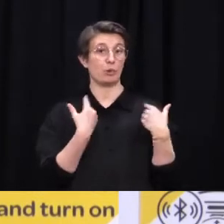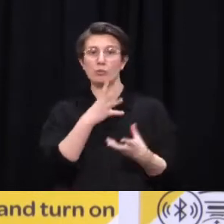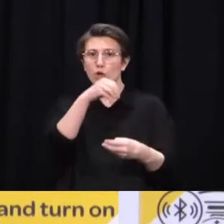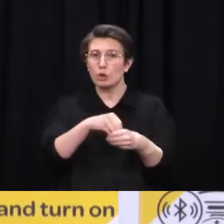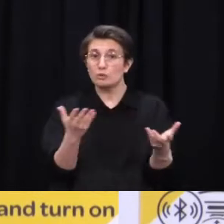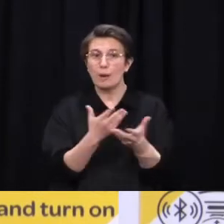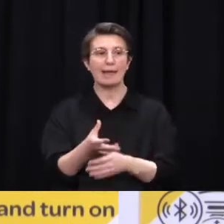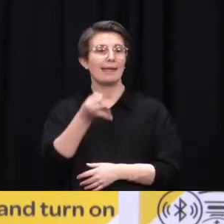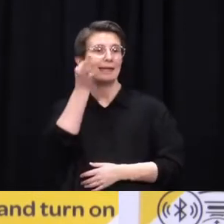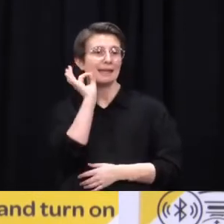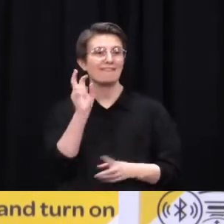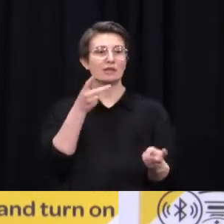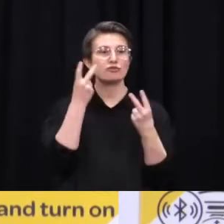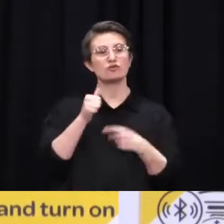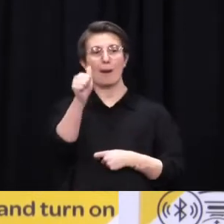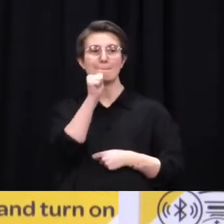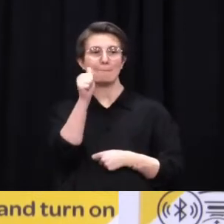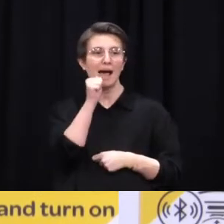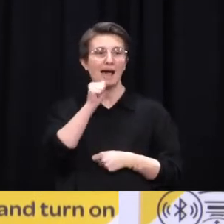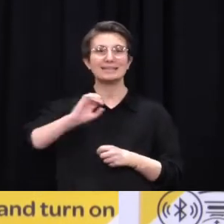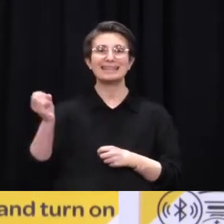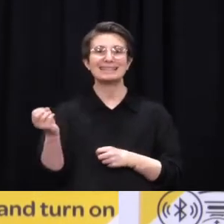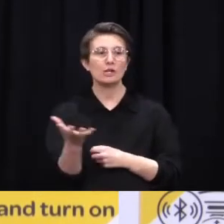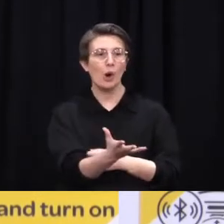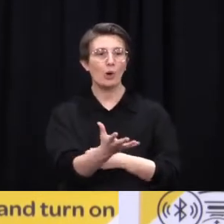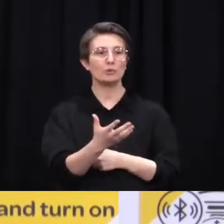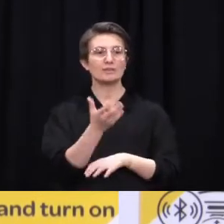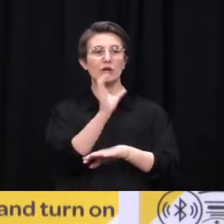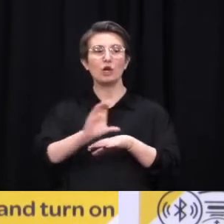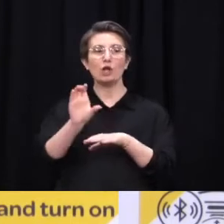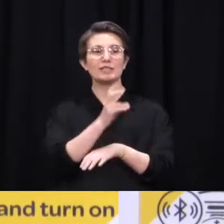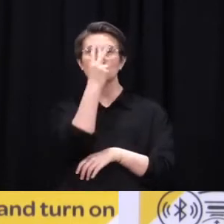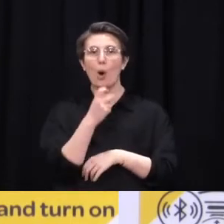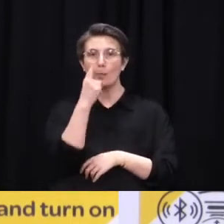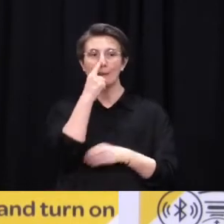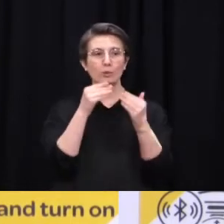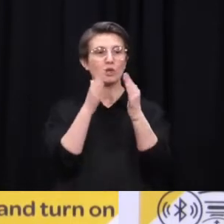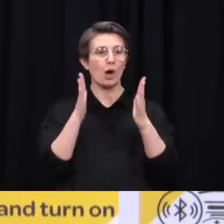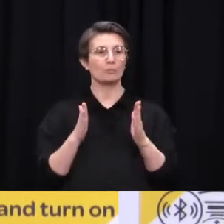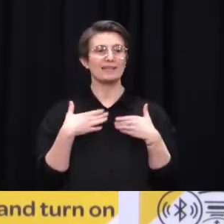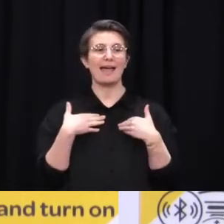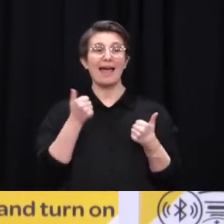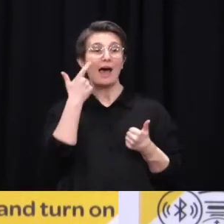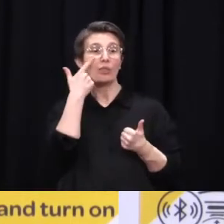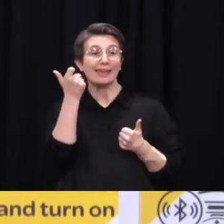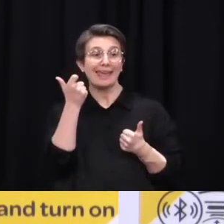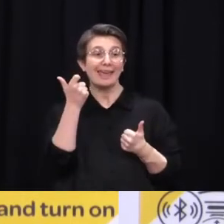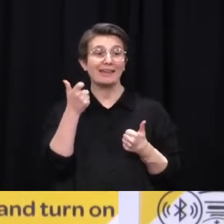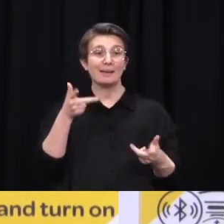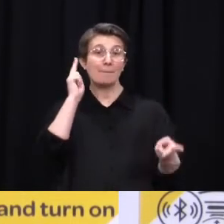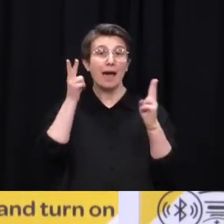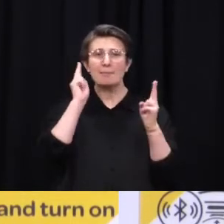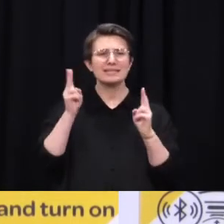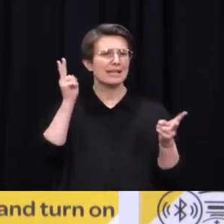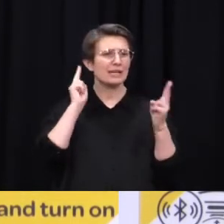facilities, healthcare facilities, barbers, exercise facilities, nightclubs, libraries, courts, local and central government agencies